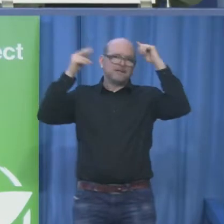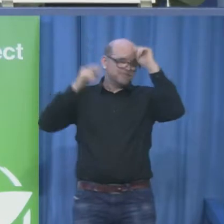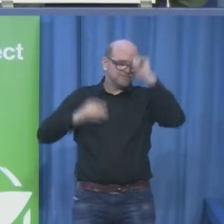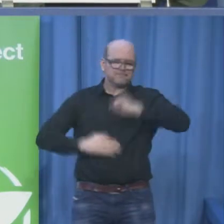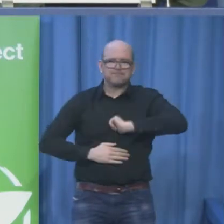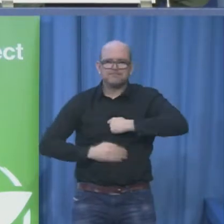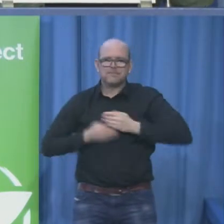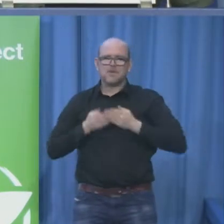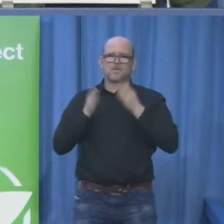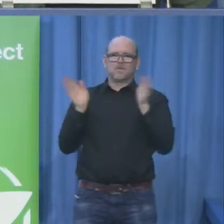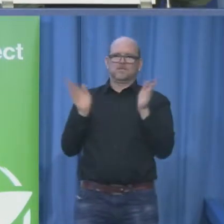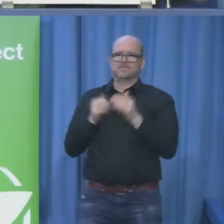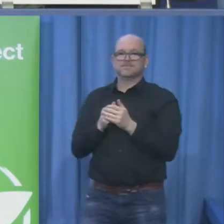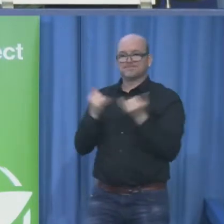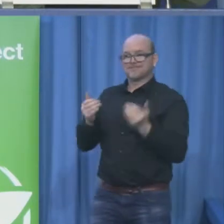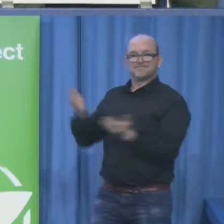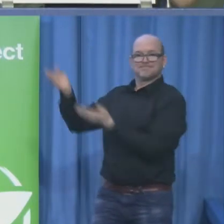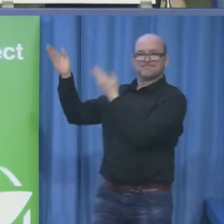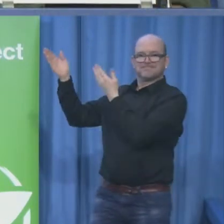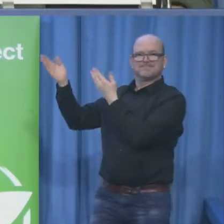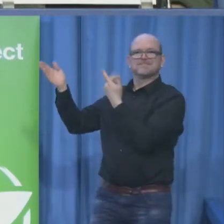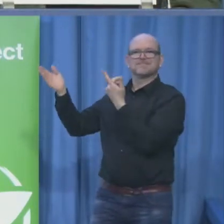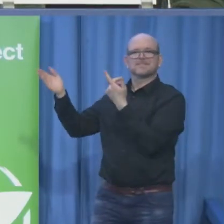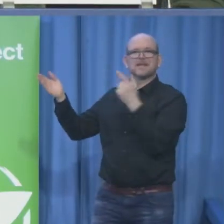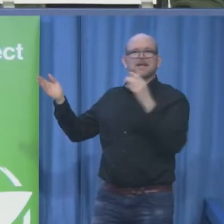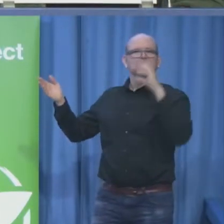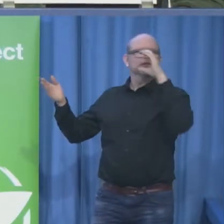in every country in which we operate go